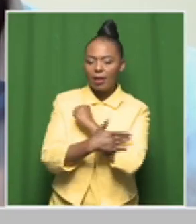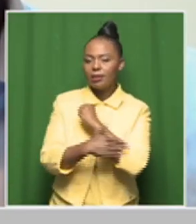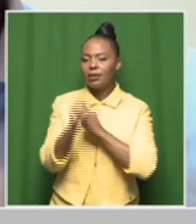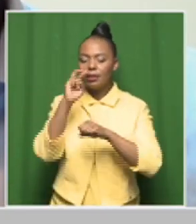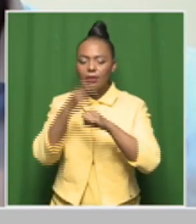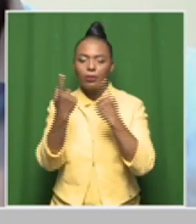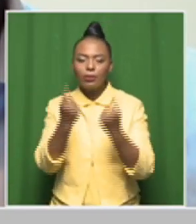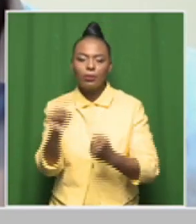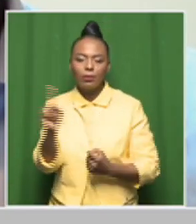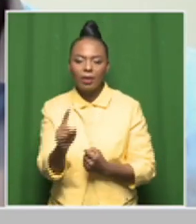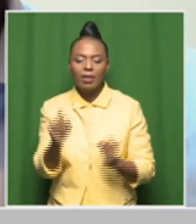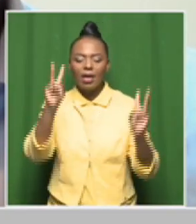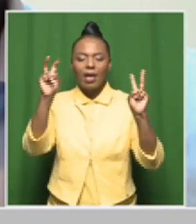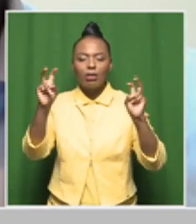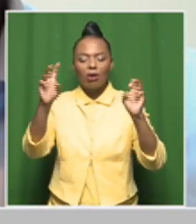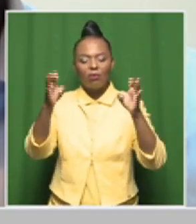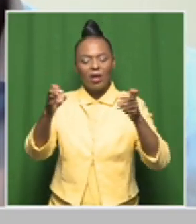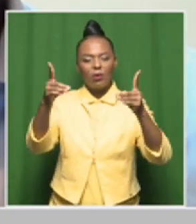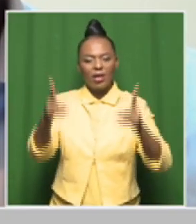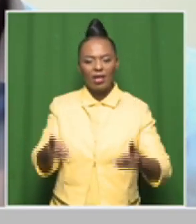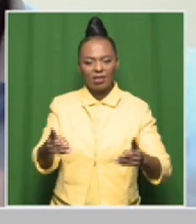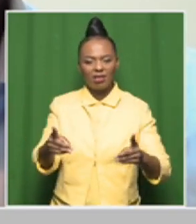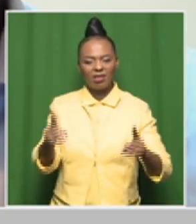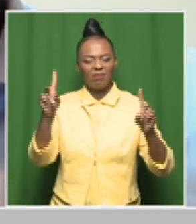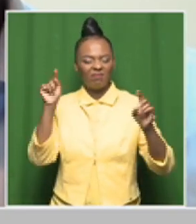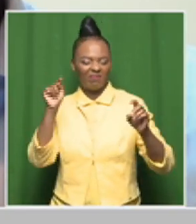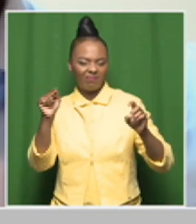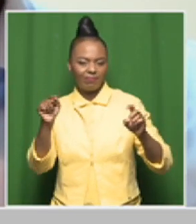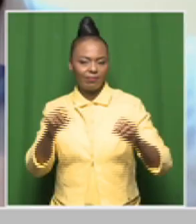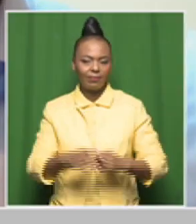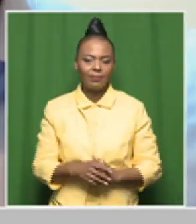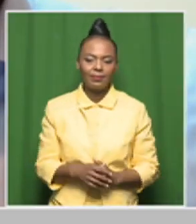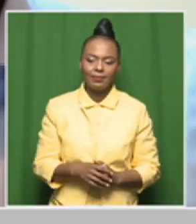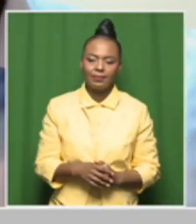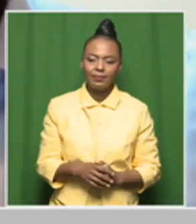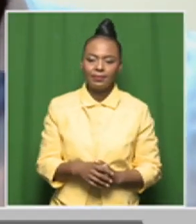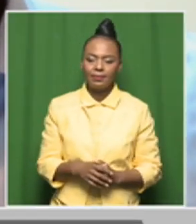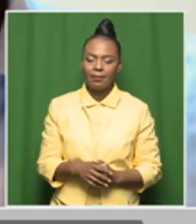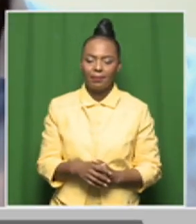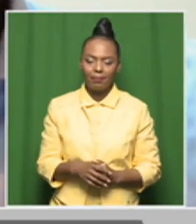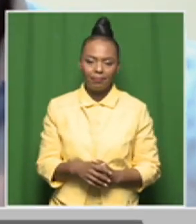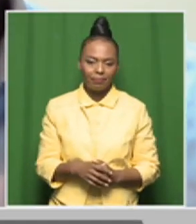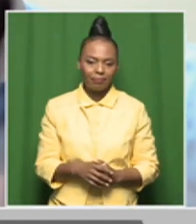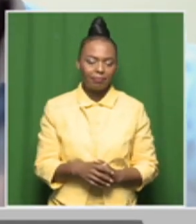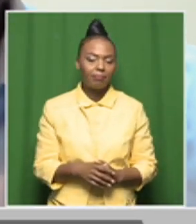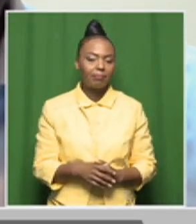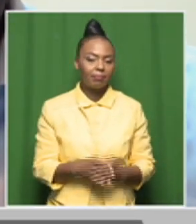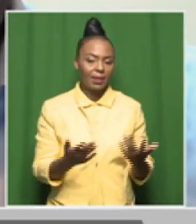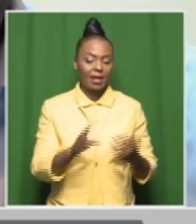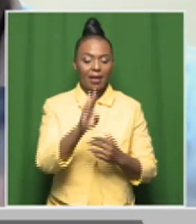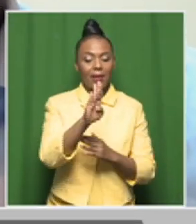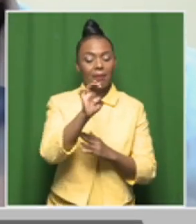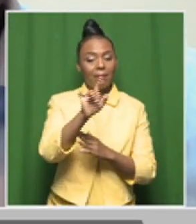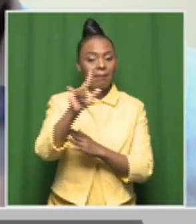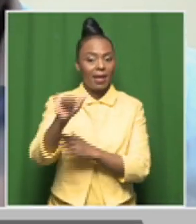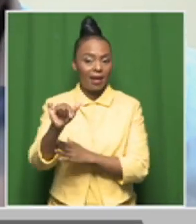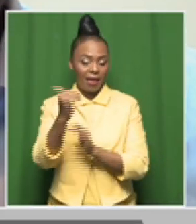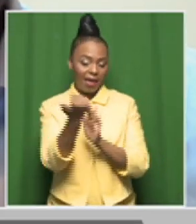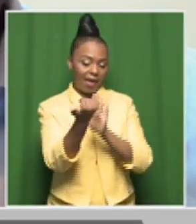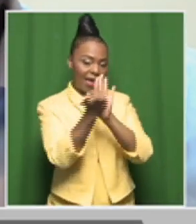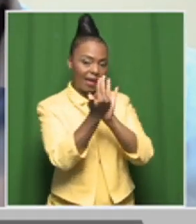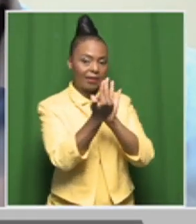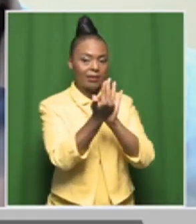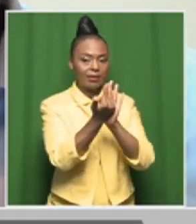challenges within the educational sector at large. I think, first of all, with respect to the Bela Act, which is,